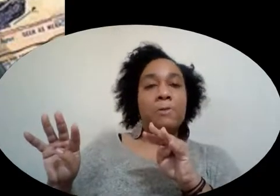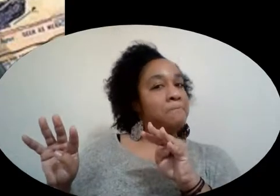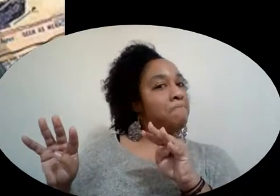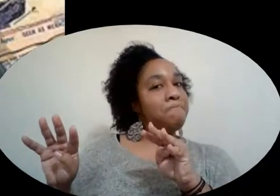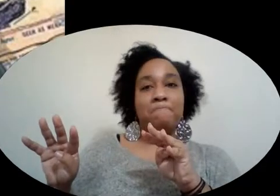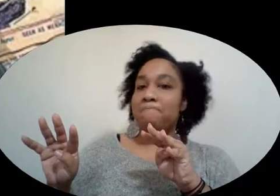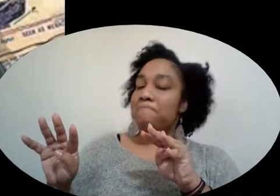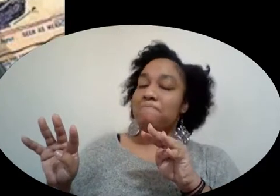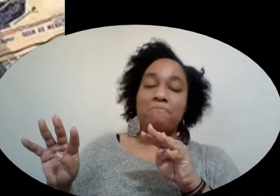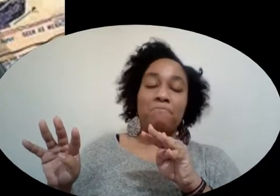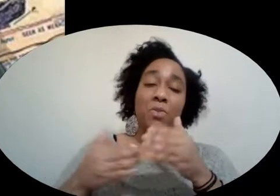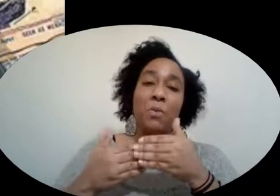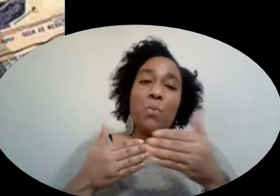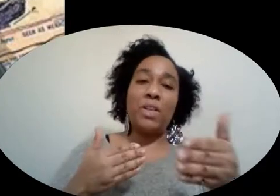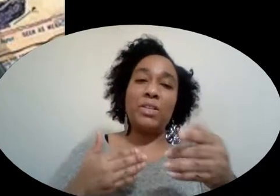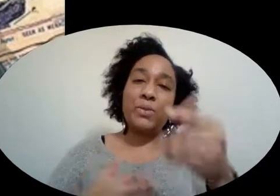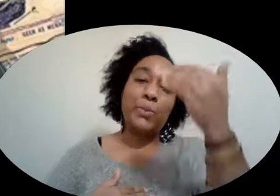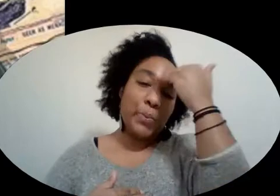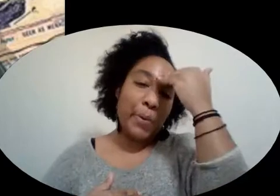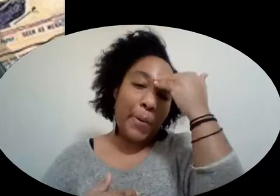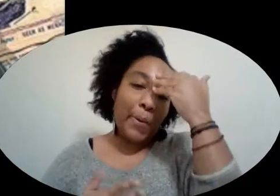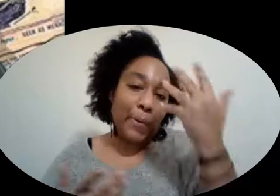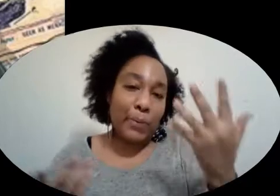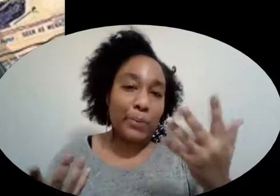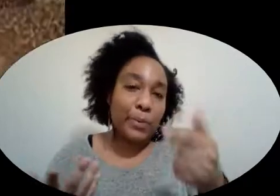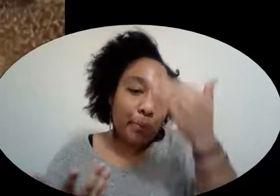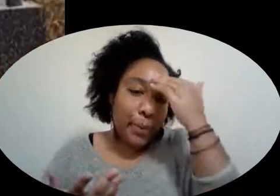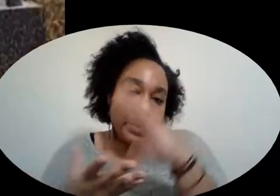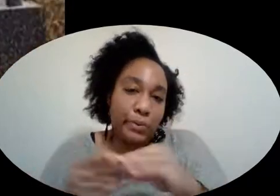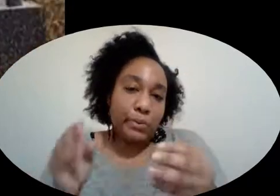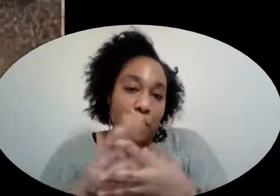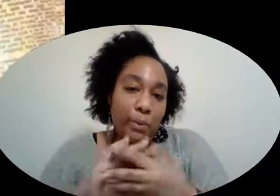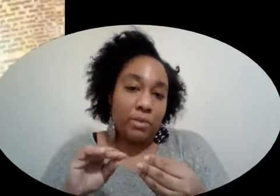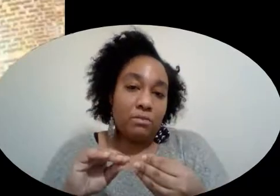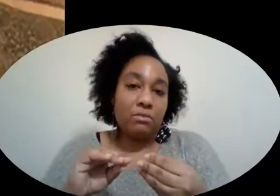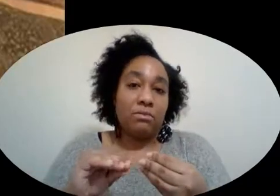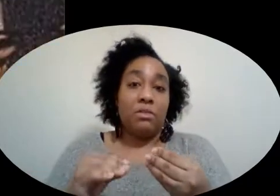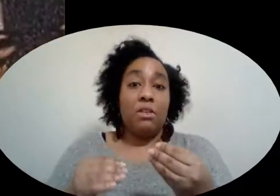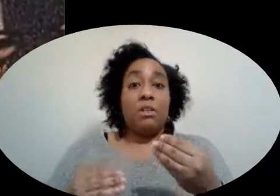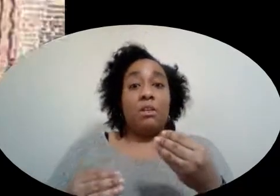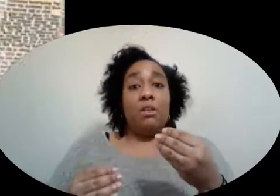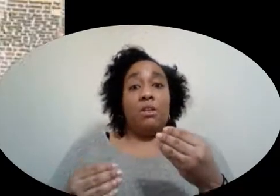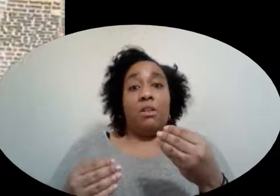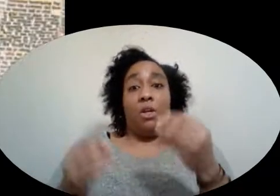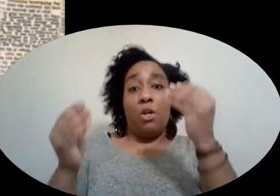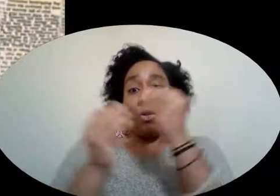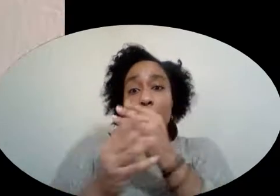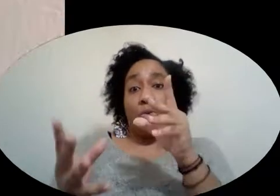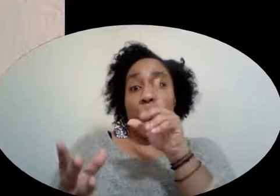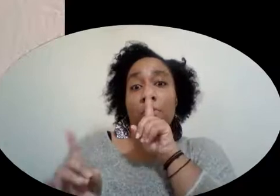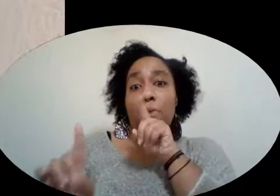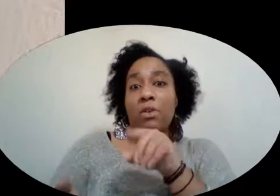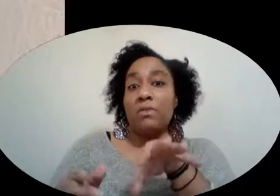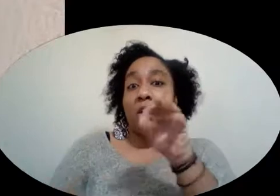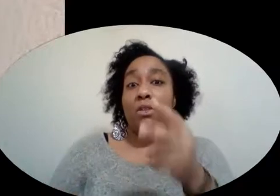The rest, as they say The is history The news reporters found out about the two pigs I had for